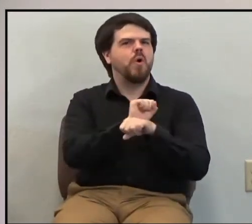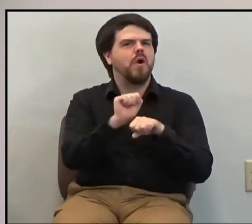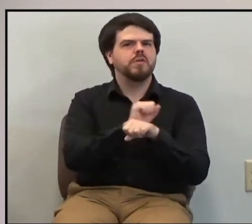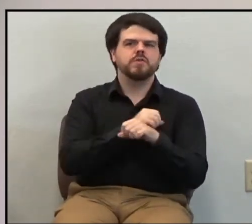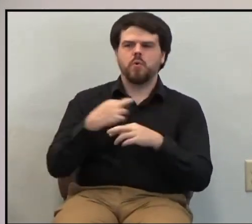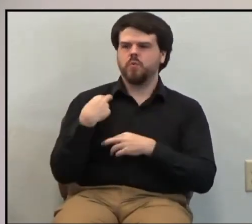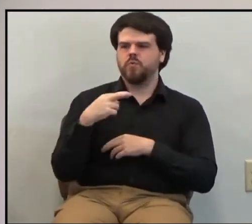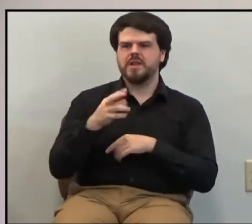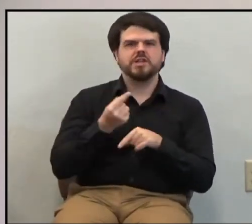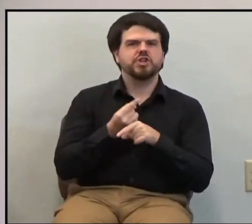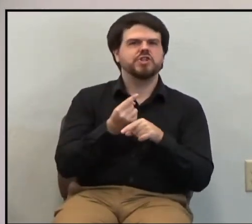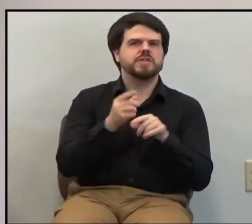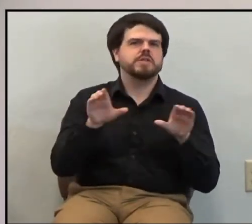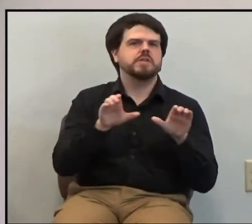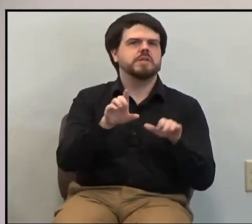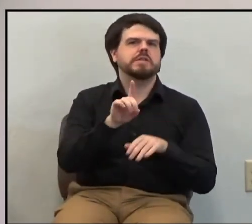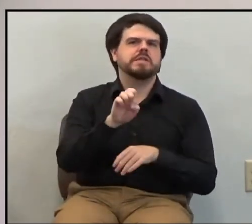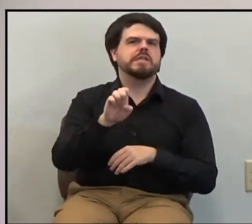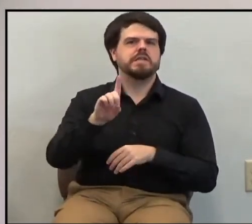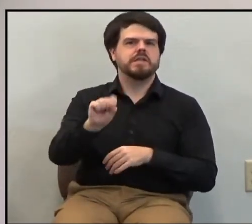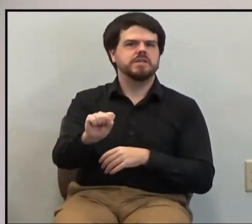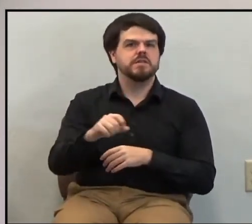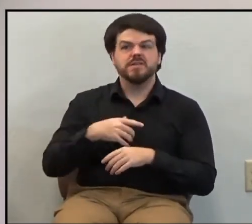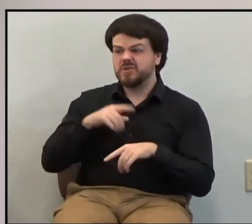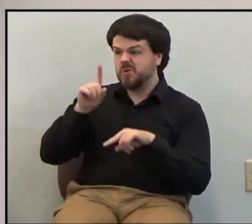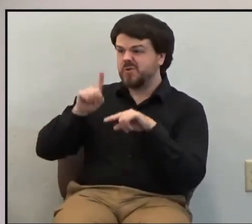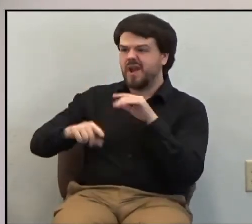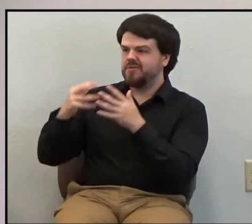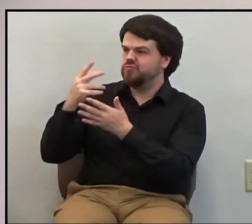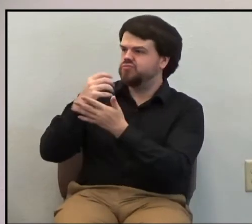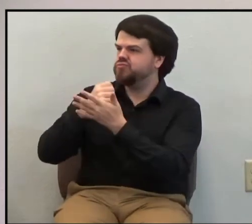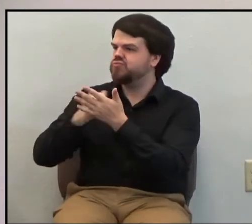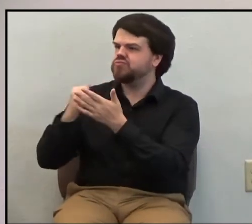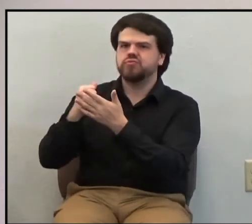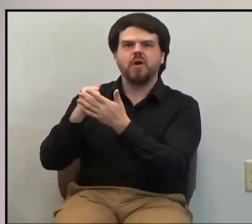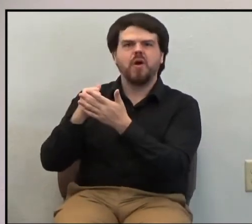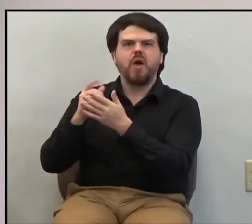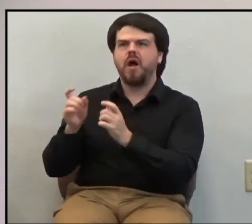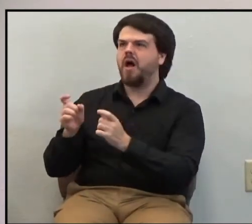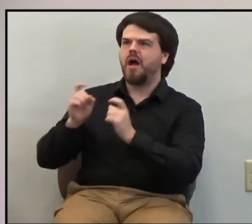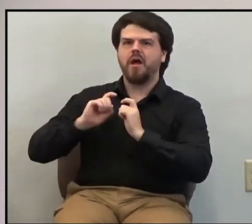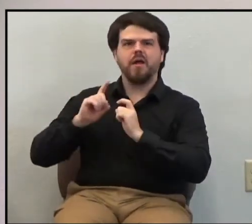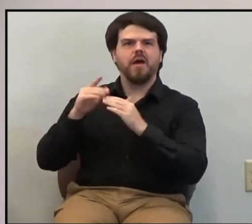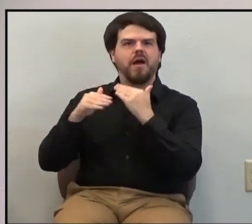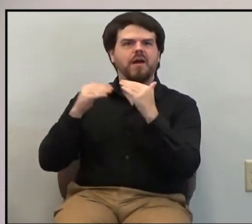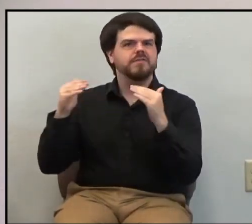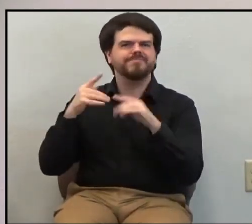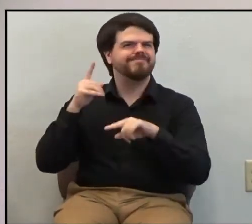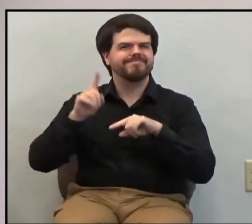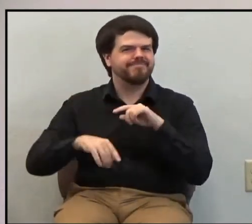Heaven cannot be earned, nor does anyone deserve it, no matter what they do.